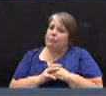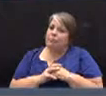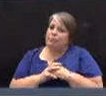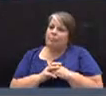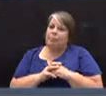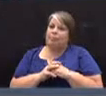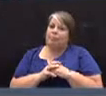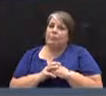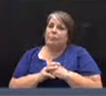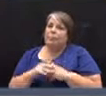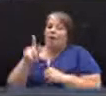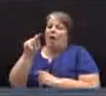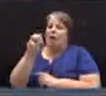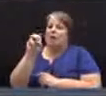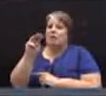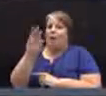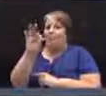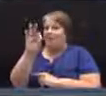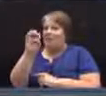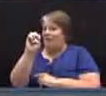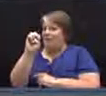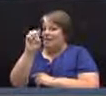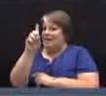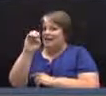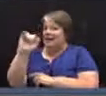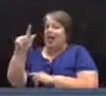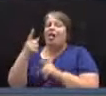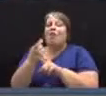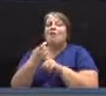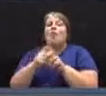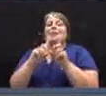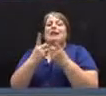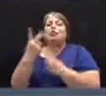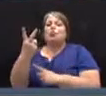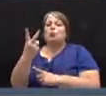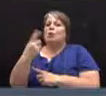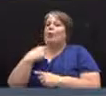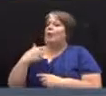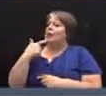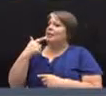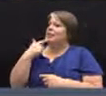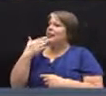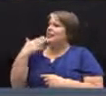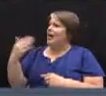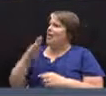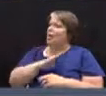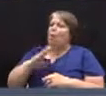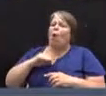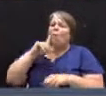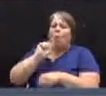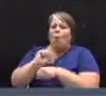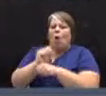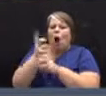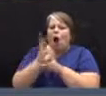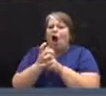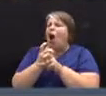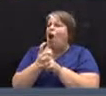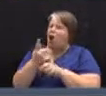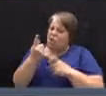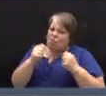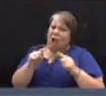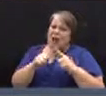I'm Tom Finnell from District 2, and I'd like to express my gratitude for the board for working hard, trying to